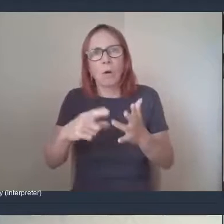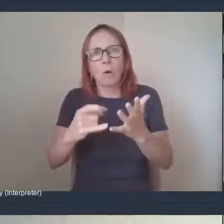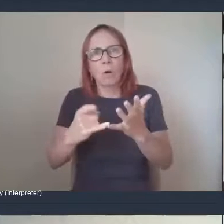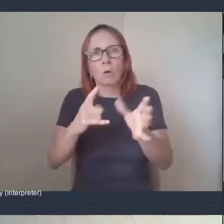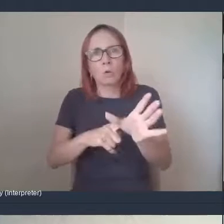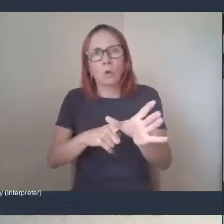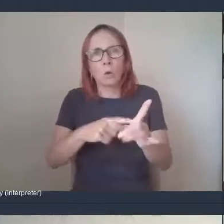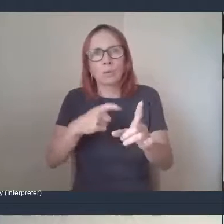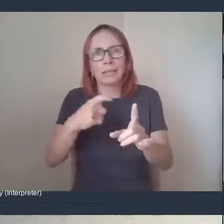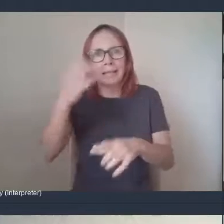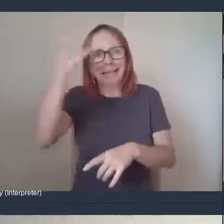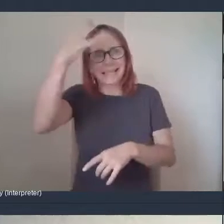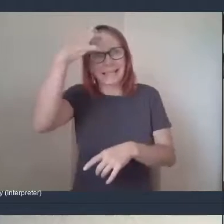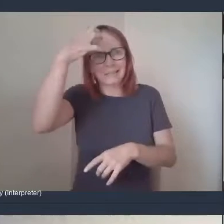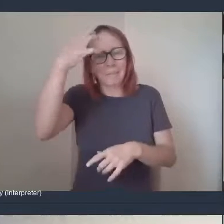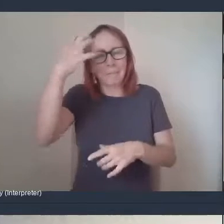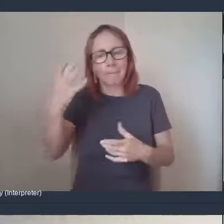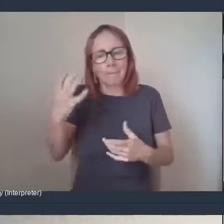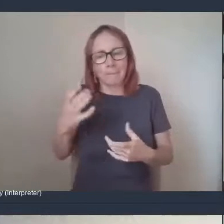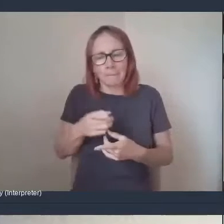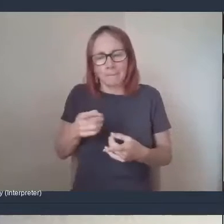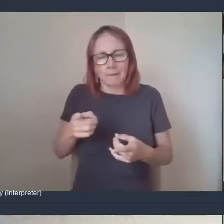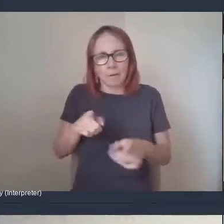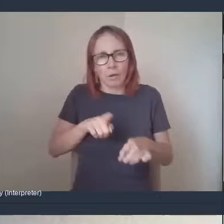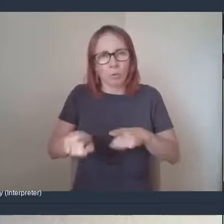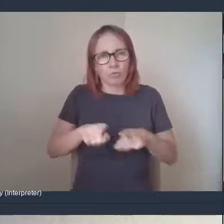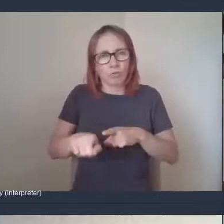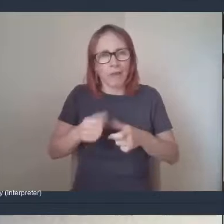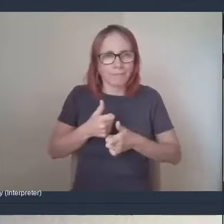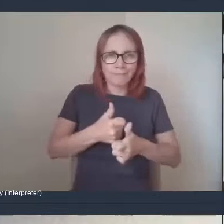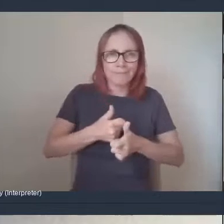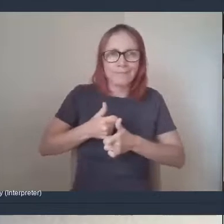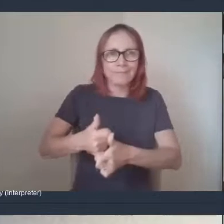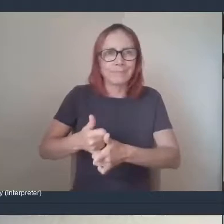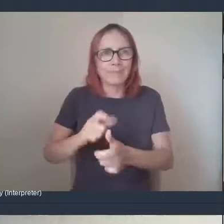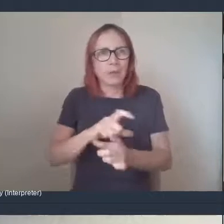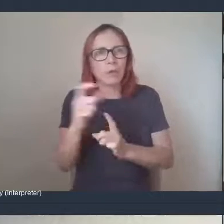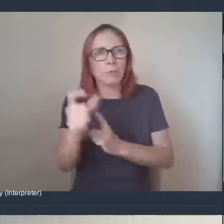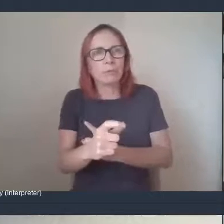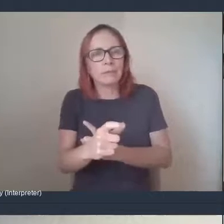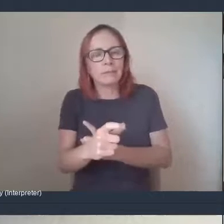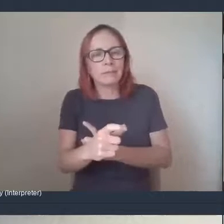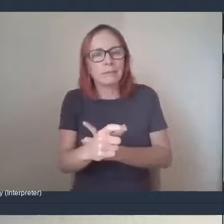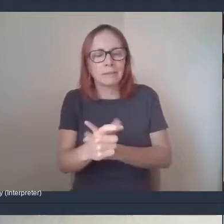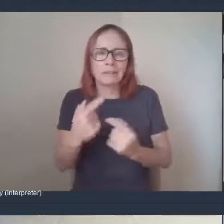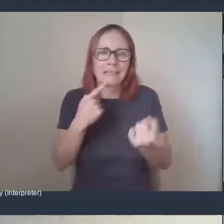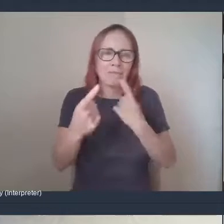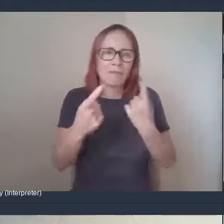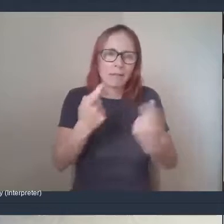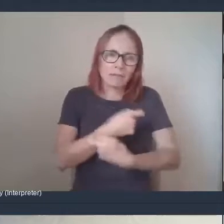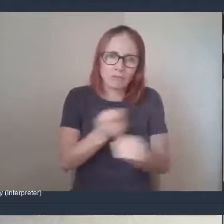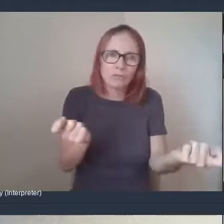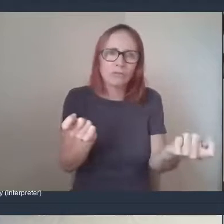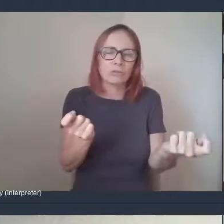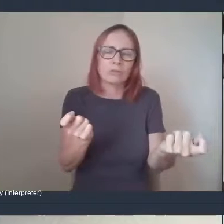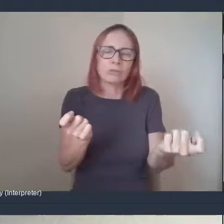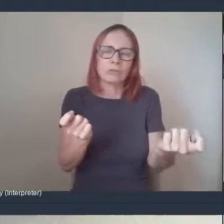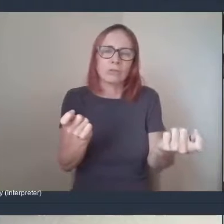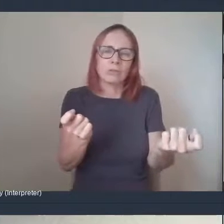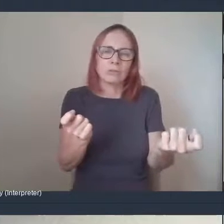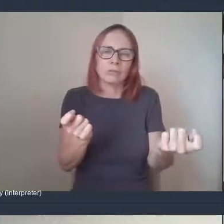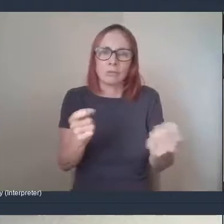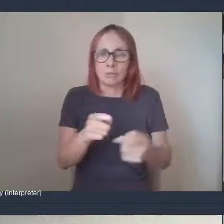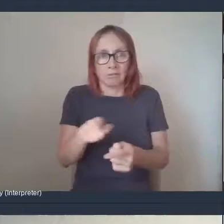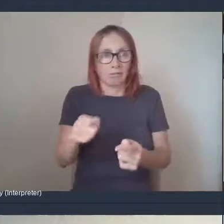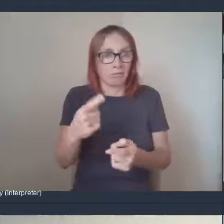and things like that. So we're just trying to help the community as best we can and provide them with the information and whether they choose to go and